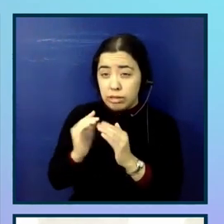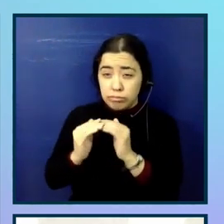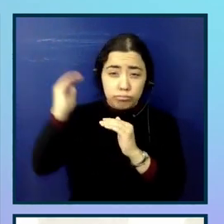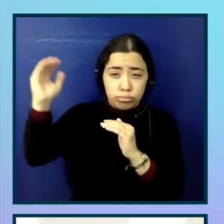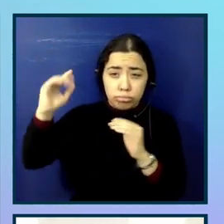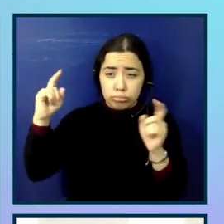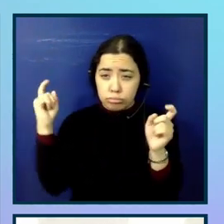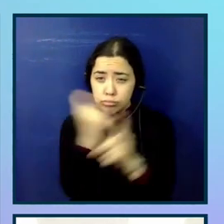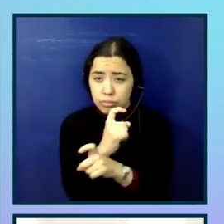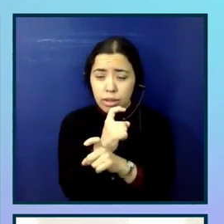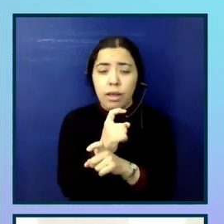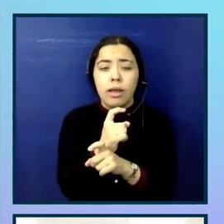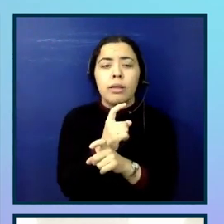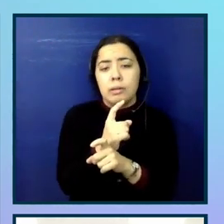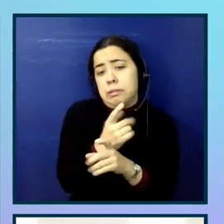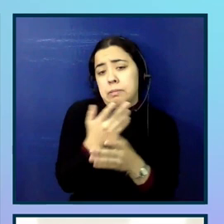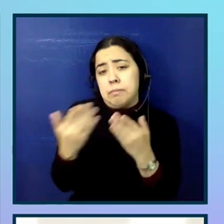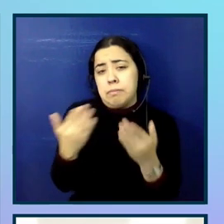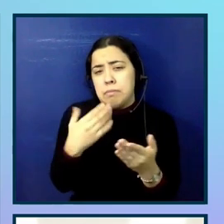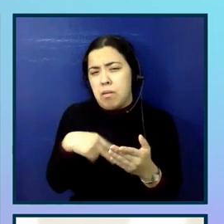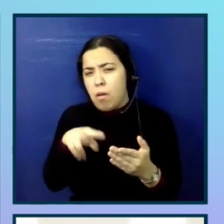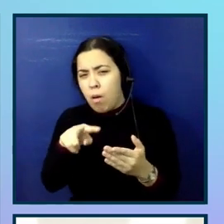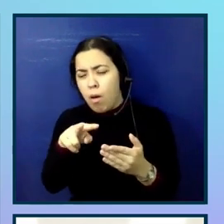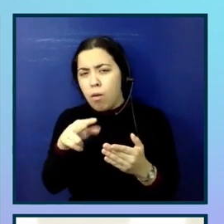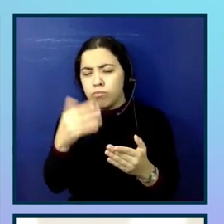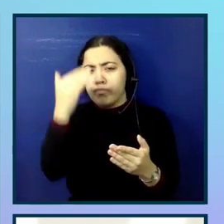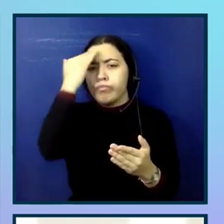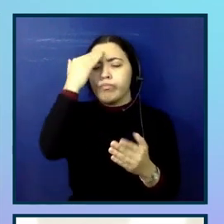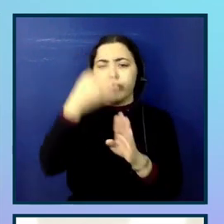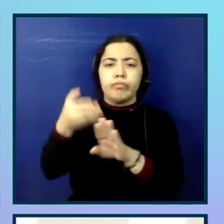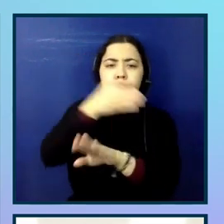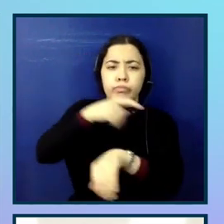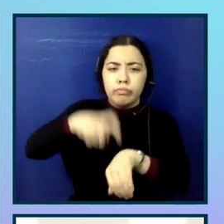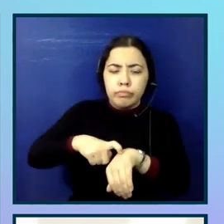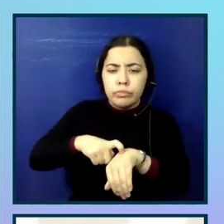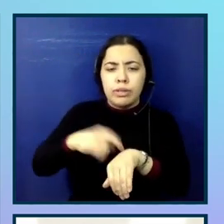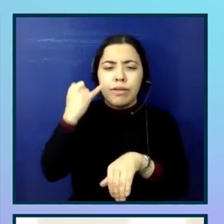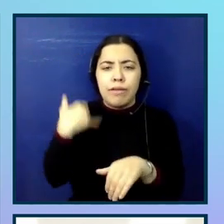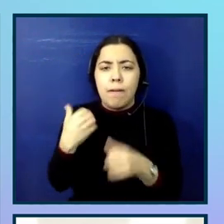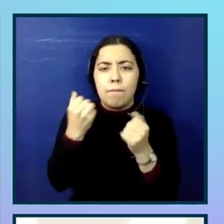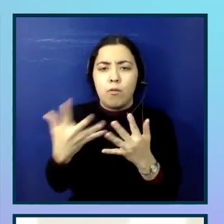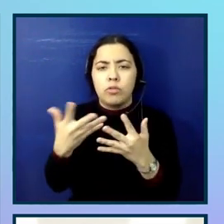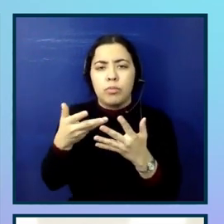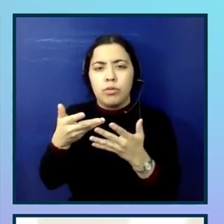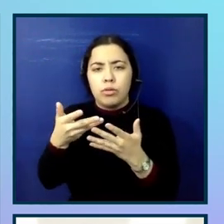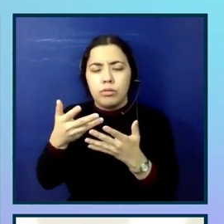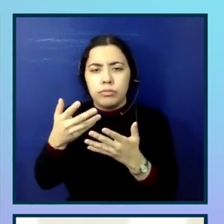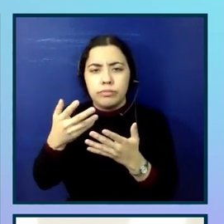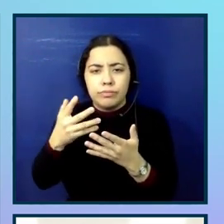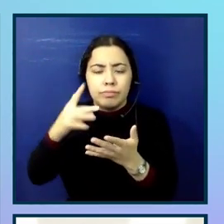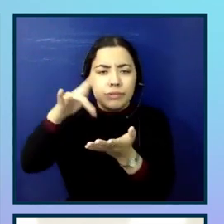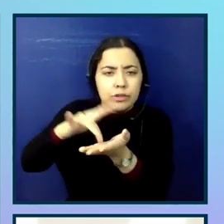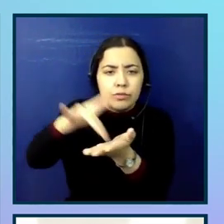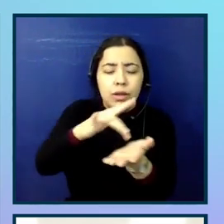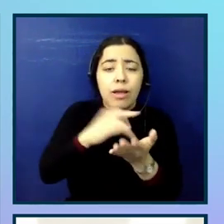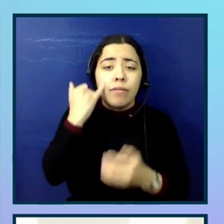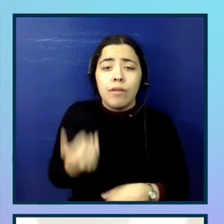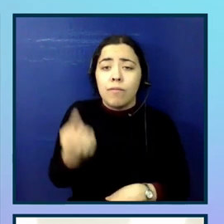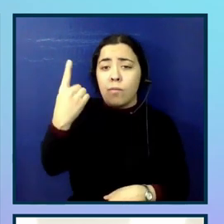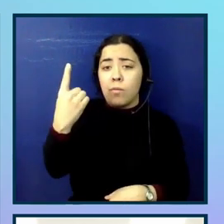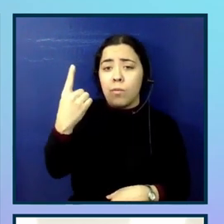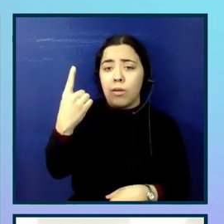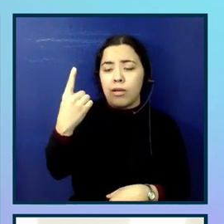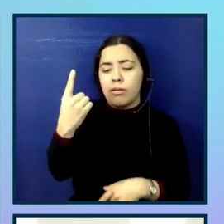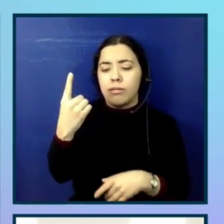elements might have multiple controls or interactions. So an example of that is like you've got a menu item that opens a link and a sub menu,